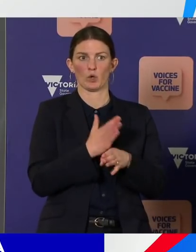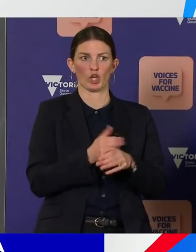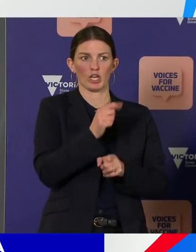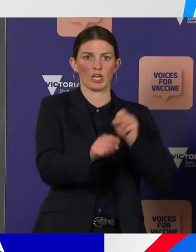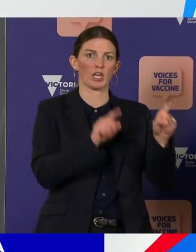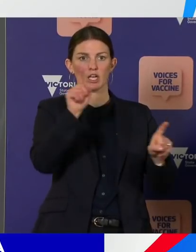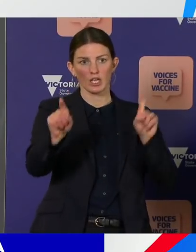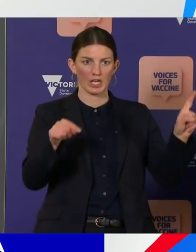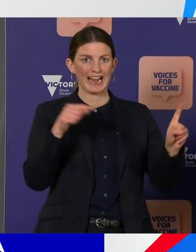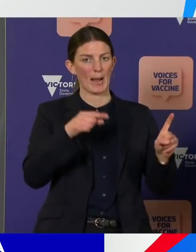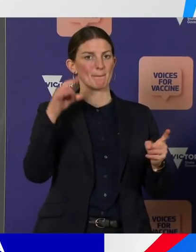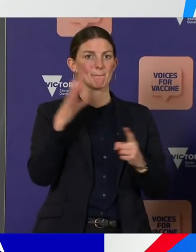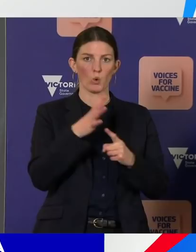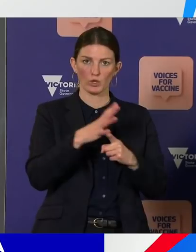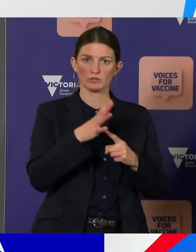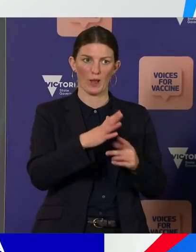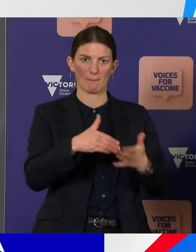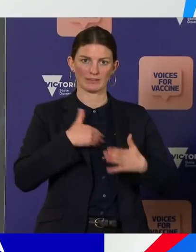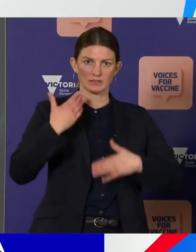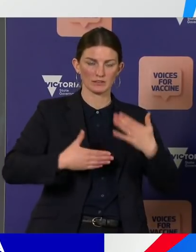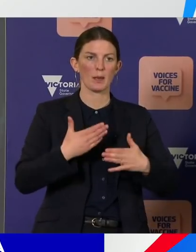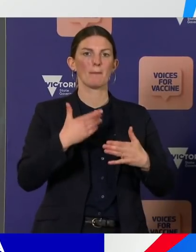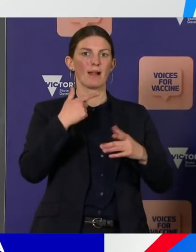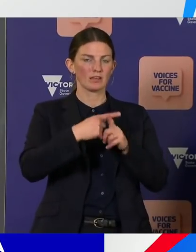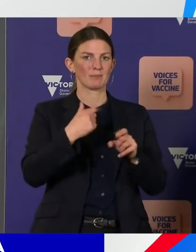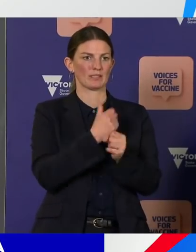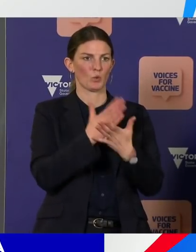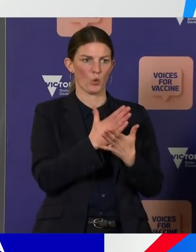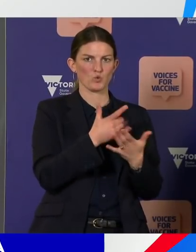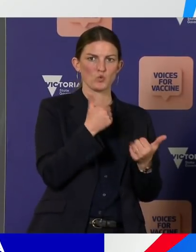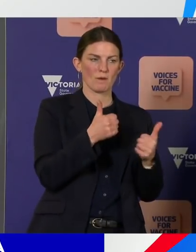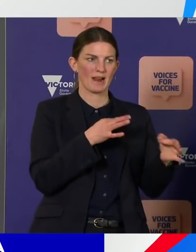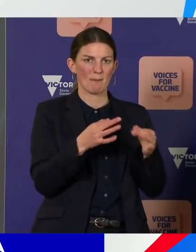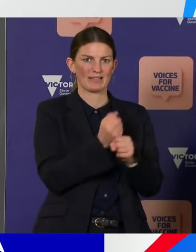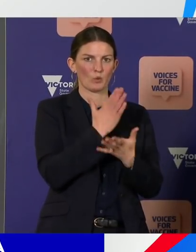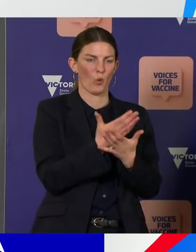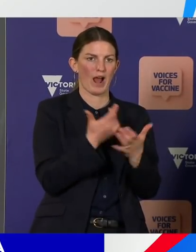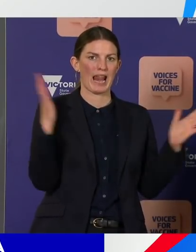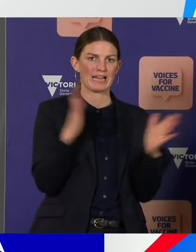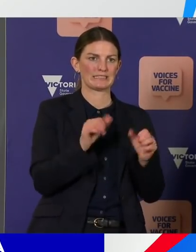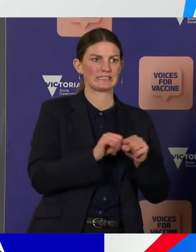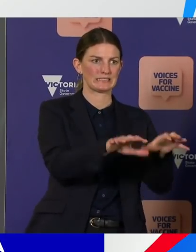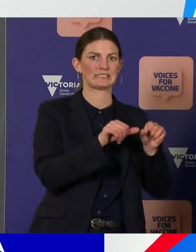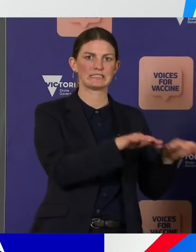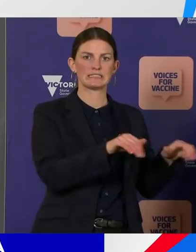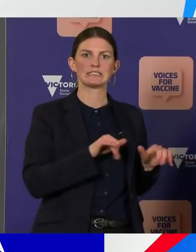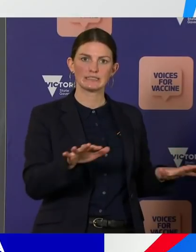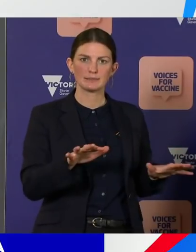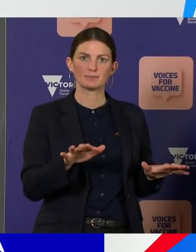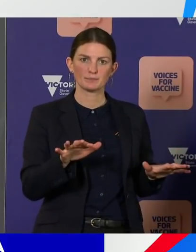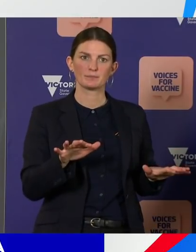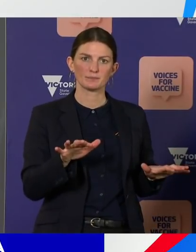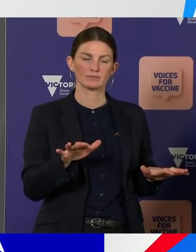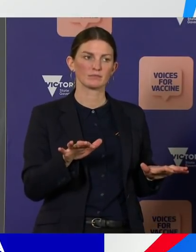maintain strong COVID-19 protocols to minimise the onward risk of the community transmission we're seeing, but also a particular vulnerability. If